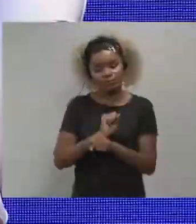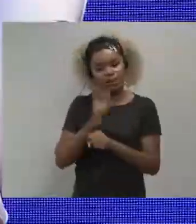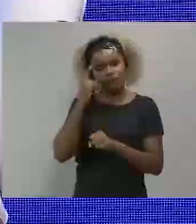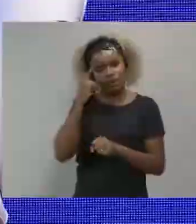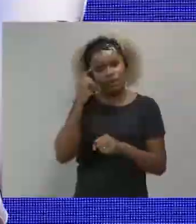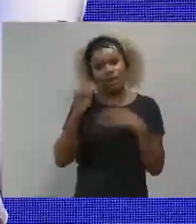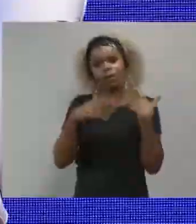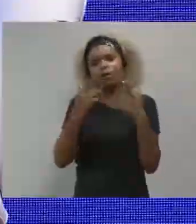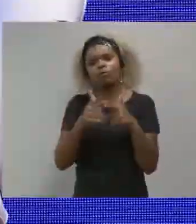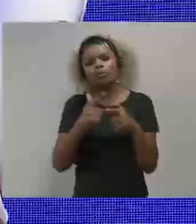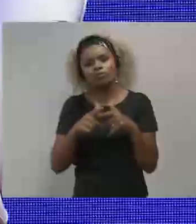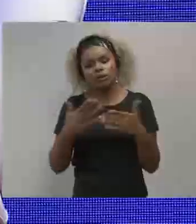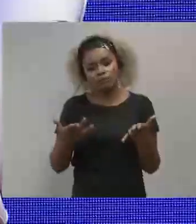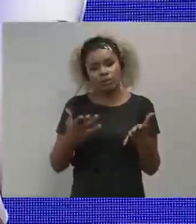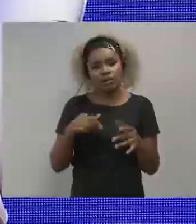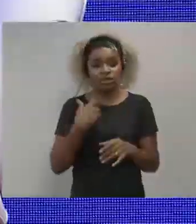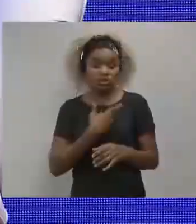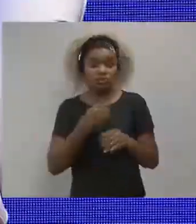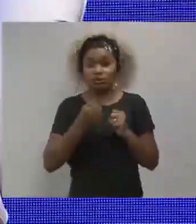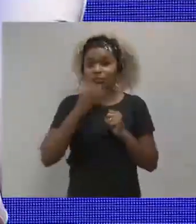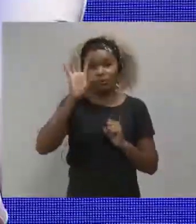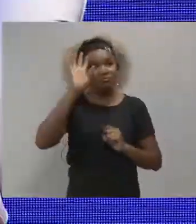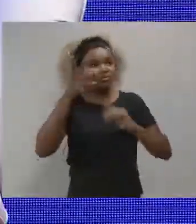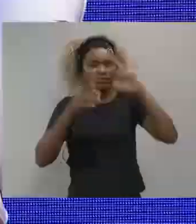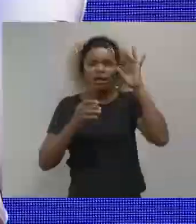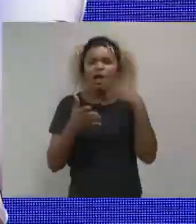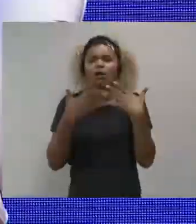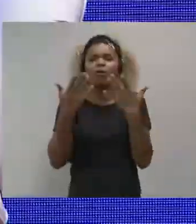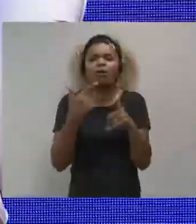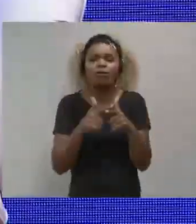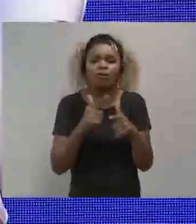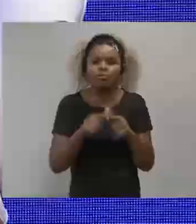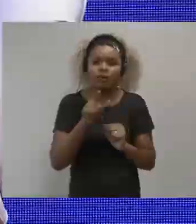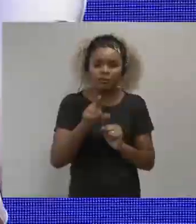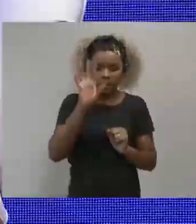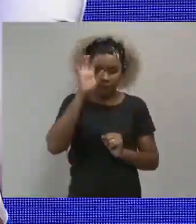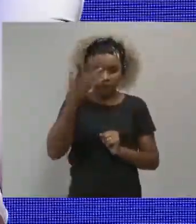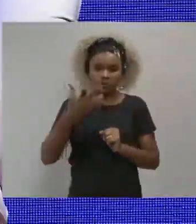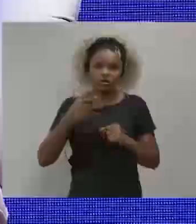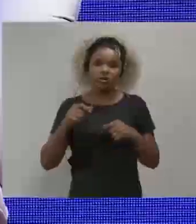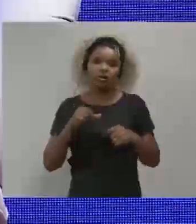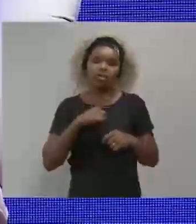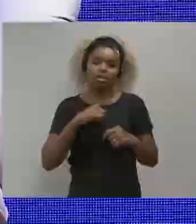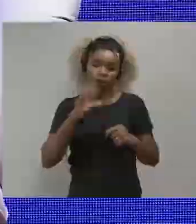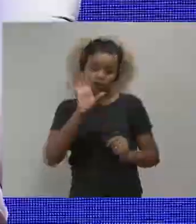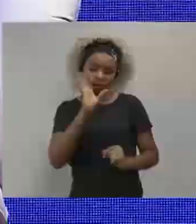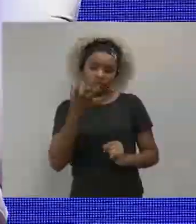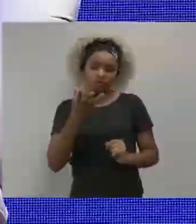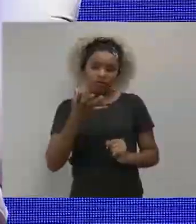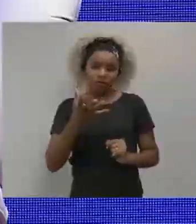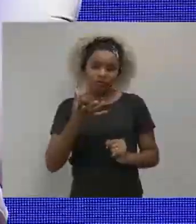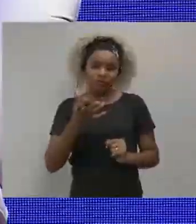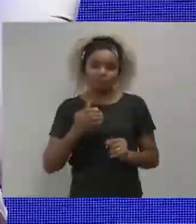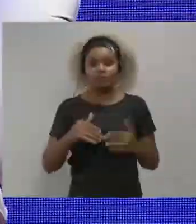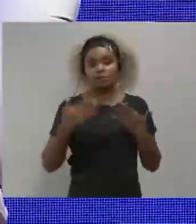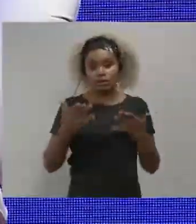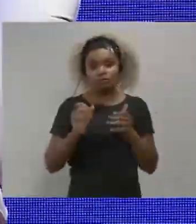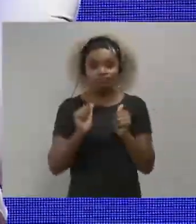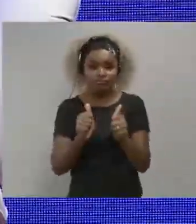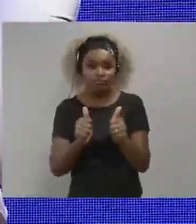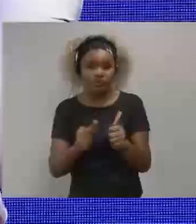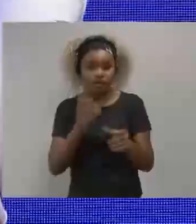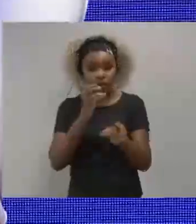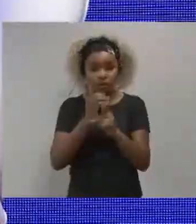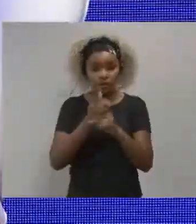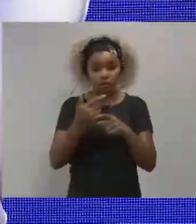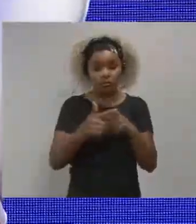of Enapi. Well, we need to stop and think, what is the problem? We like to create solutions, solutions, but what does this